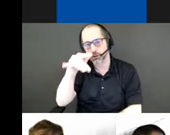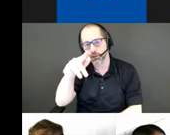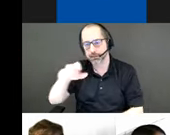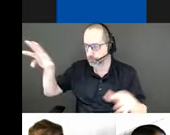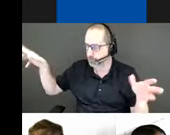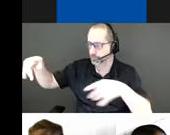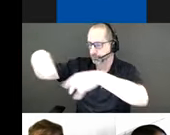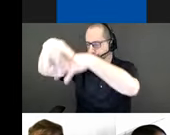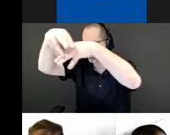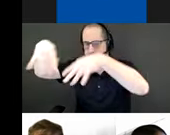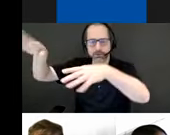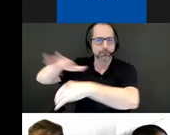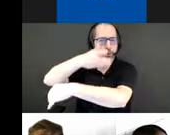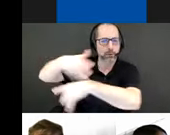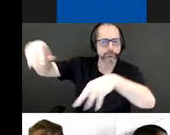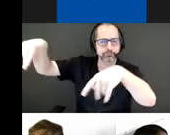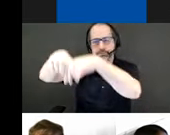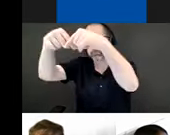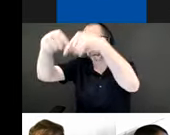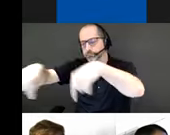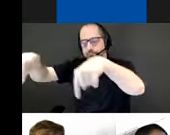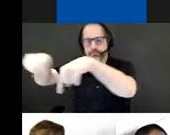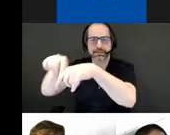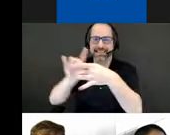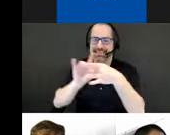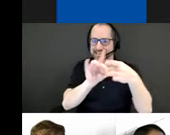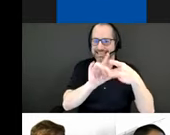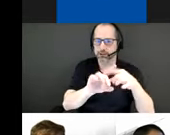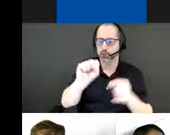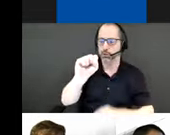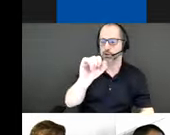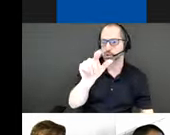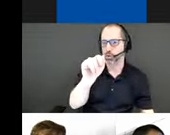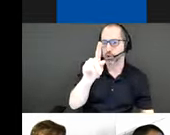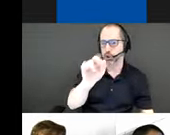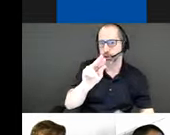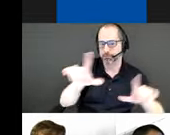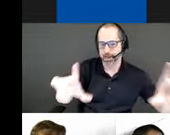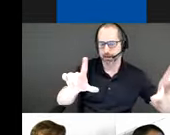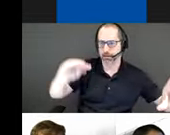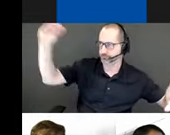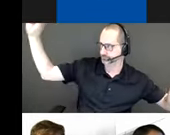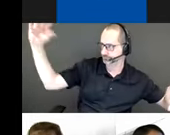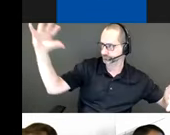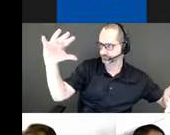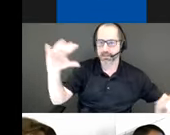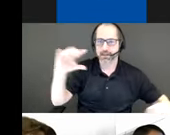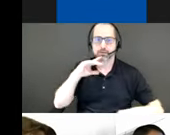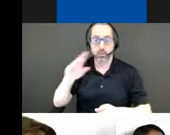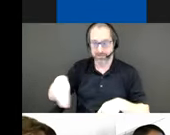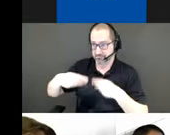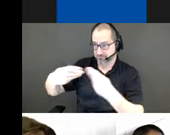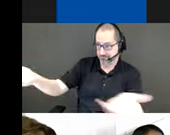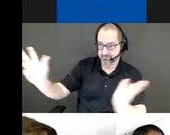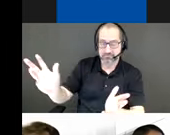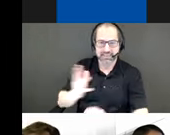elements powered by solar panels. We're embracing colour and using it to inject brightness into the shadowed grey